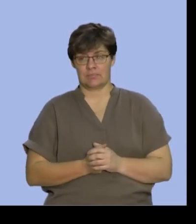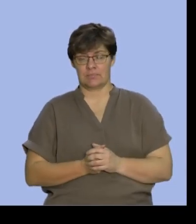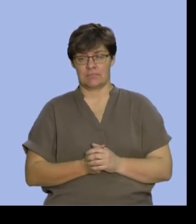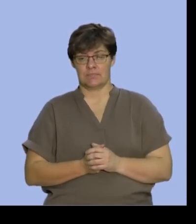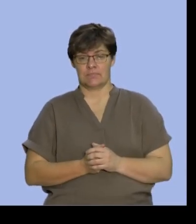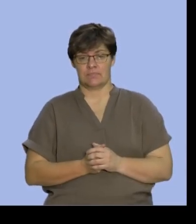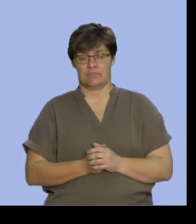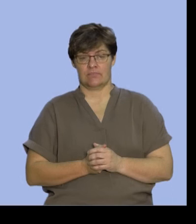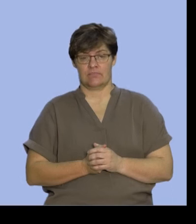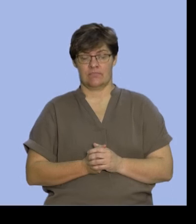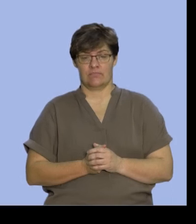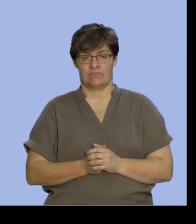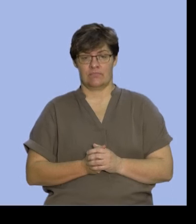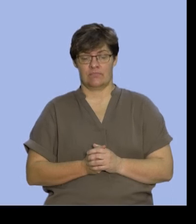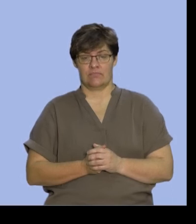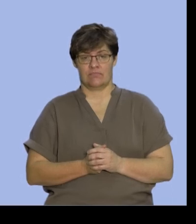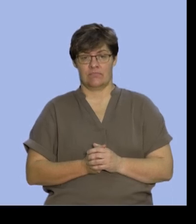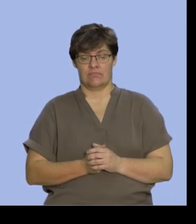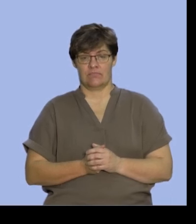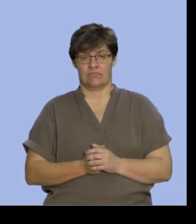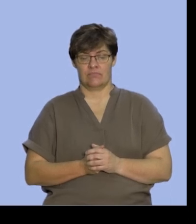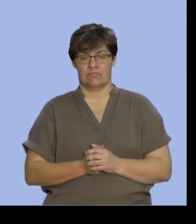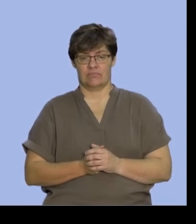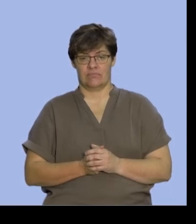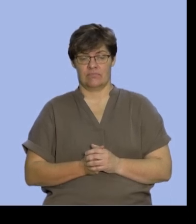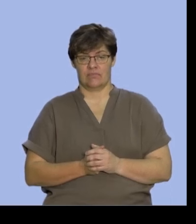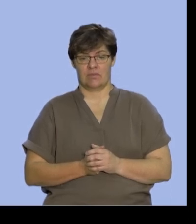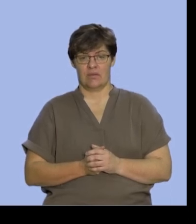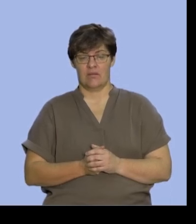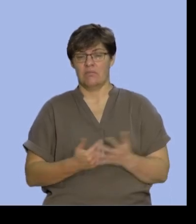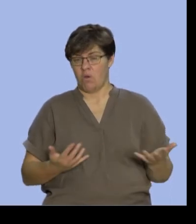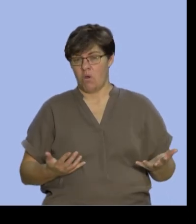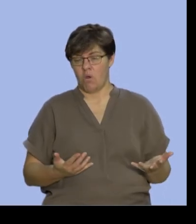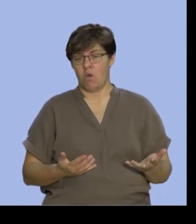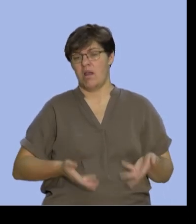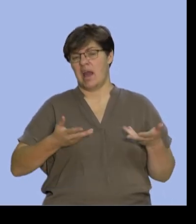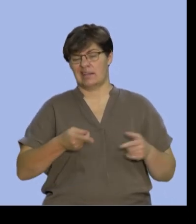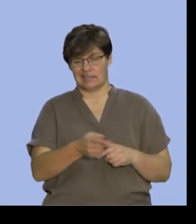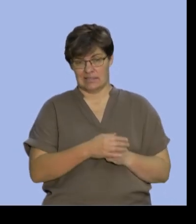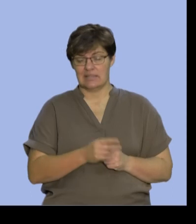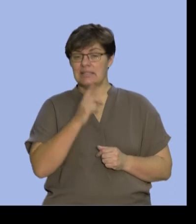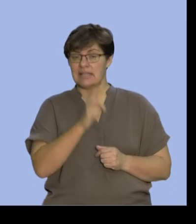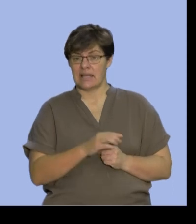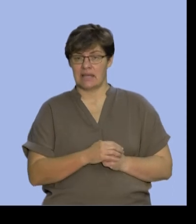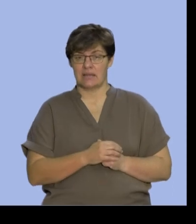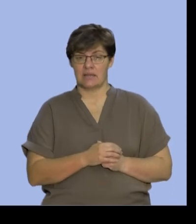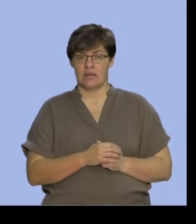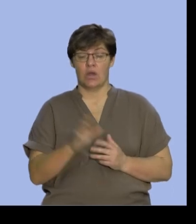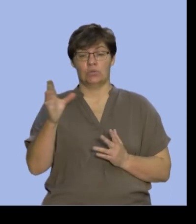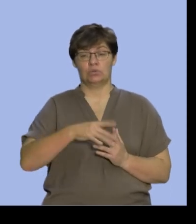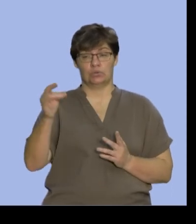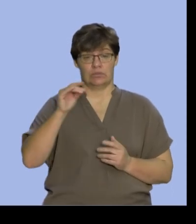one in this case we're given a less demanding one in a sense we're saying let's choose B